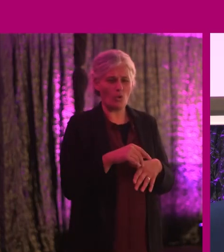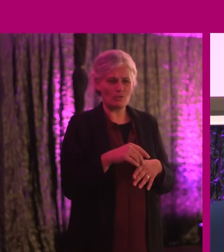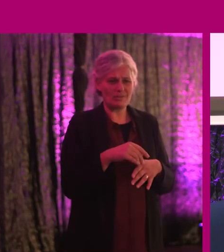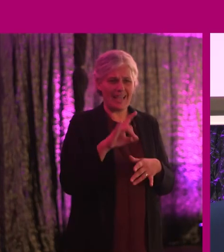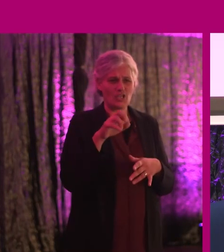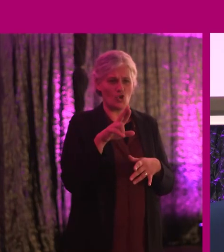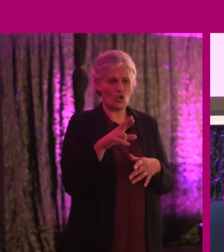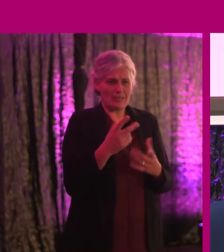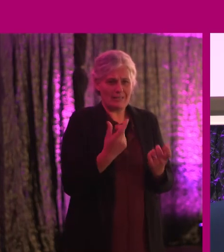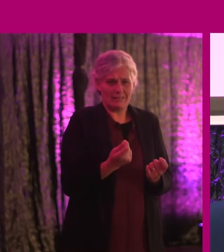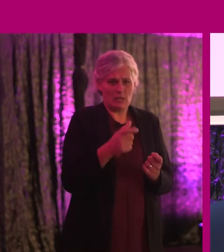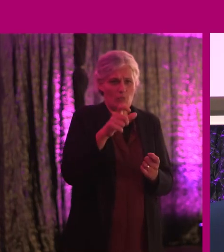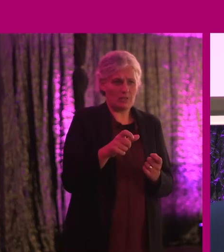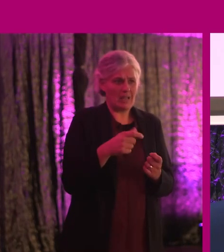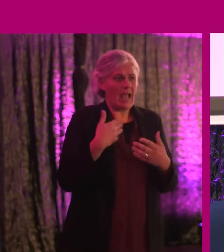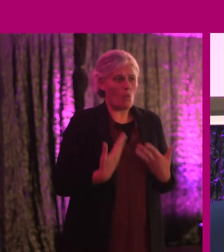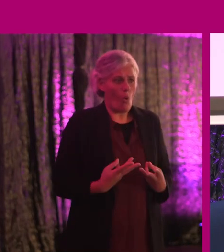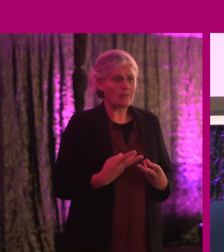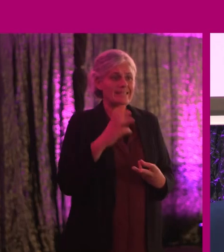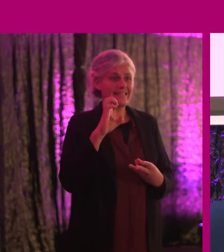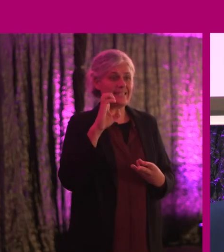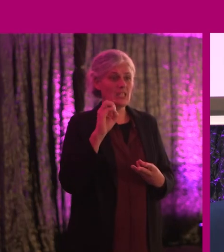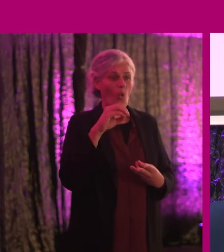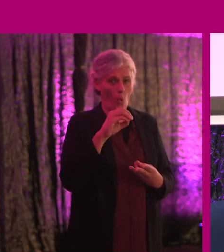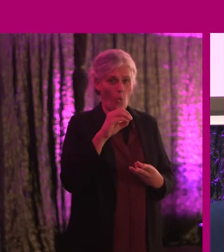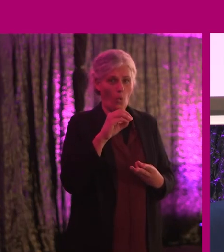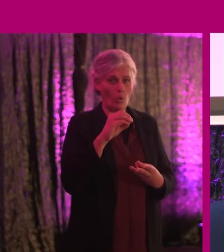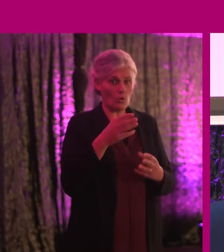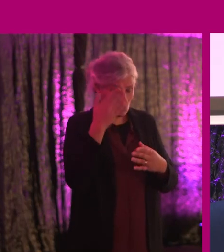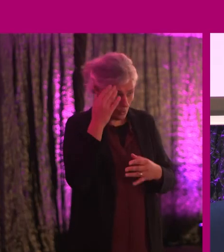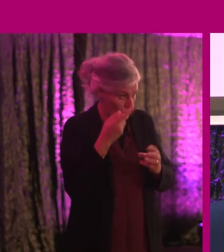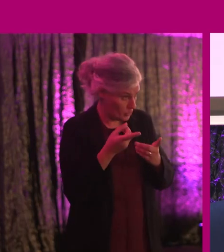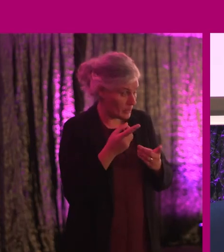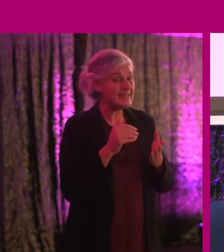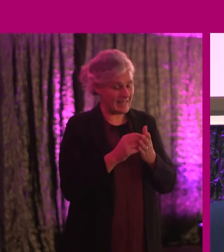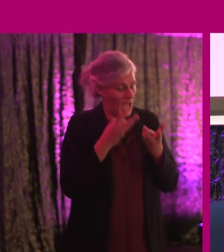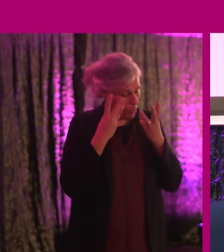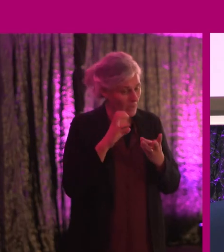I want your CEO. And like, do you know who we are? I said, I do, but I want your CEO.